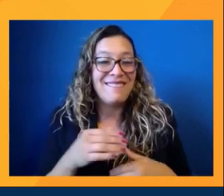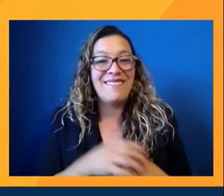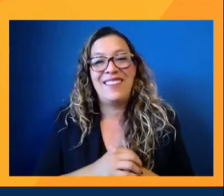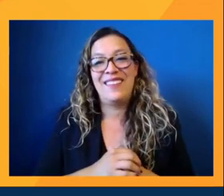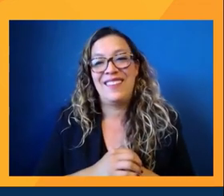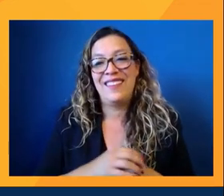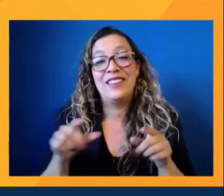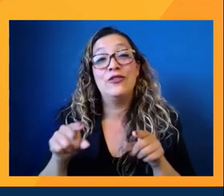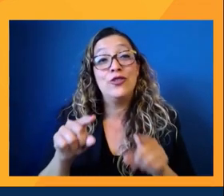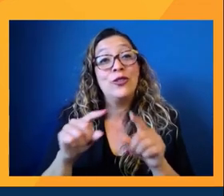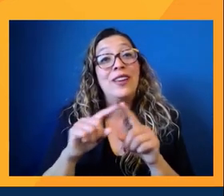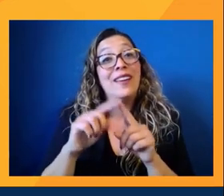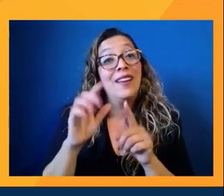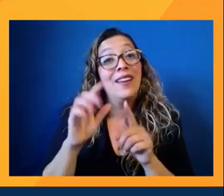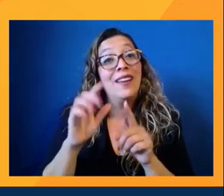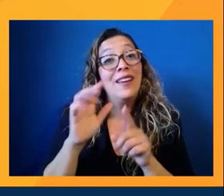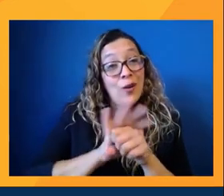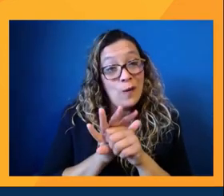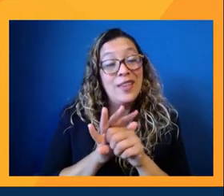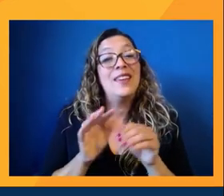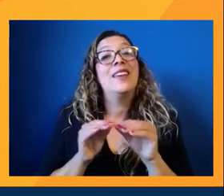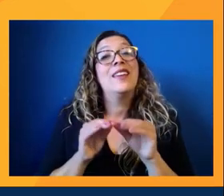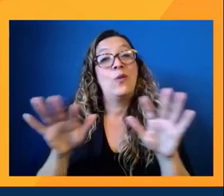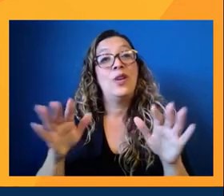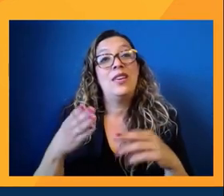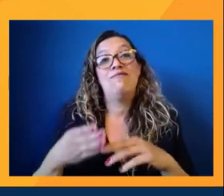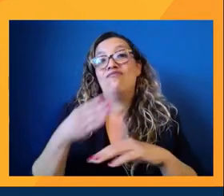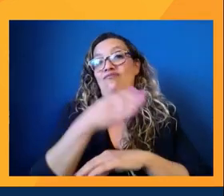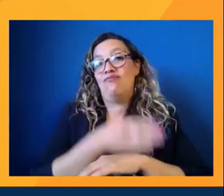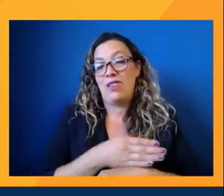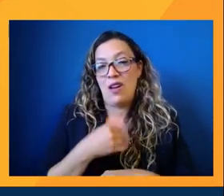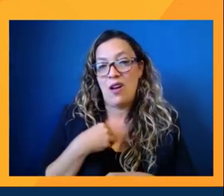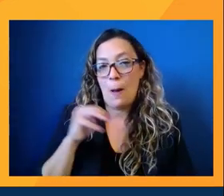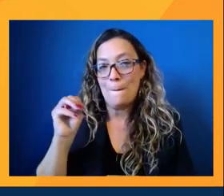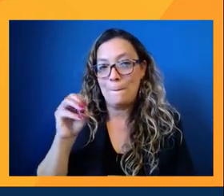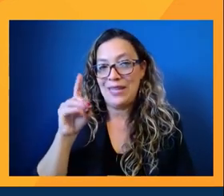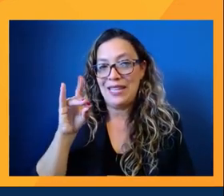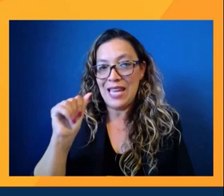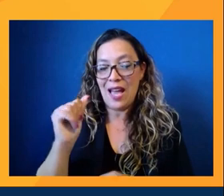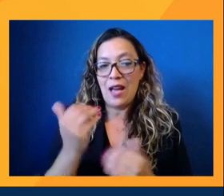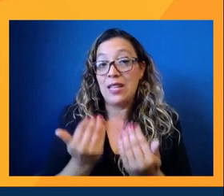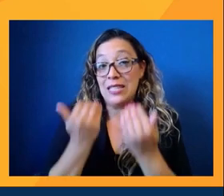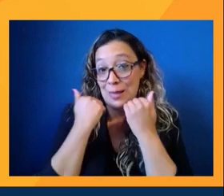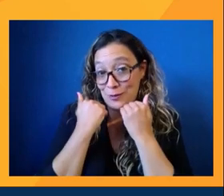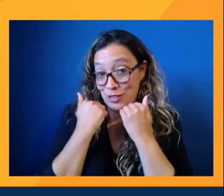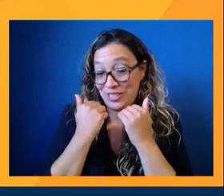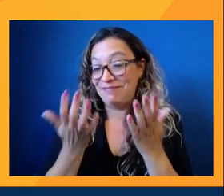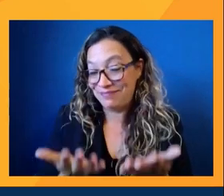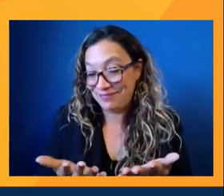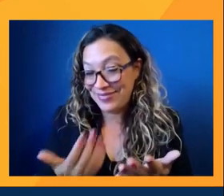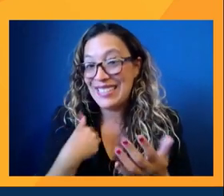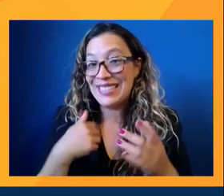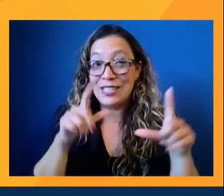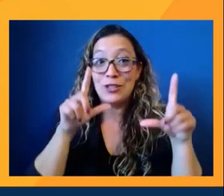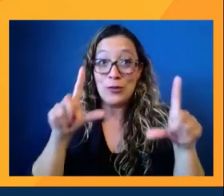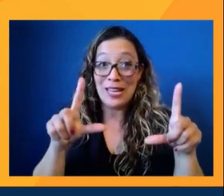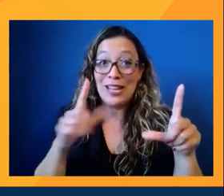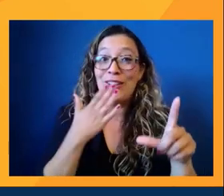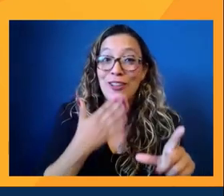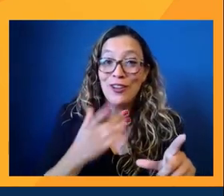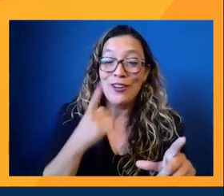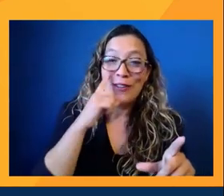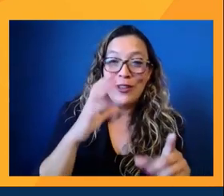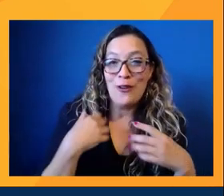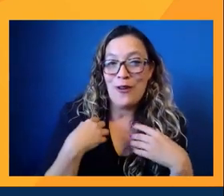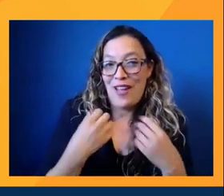During COVID, we increased our media consumption. Is this screen time good for our mental health? How do you cultivate healthy relationships with